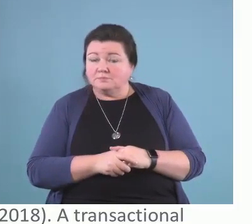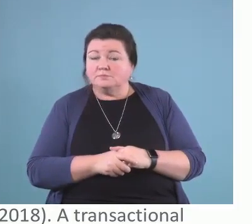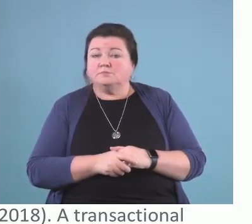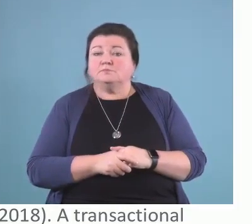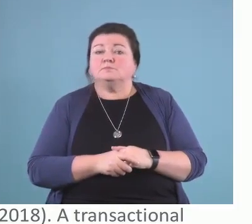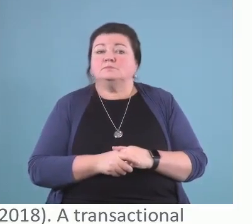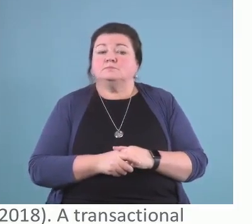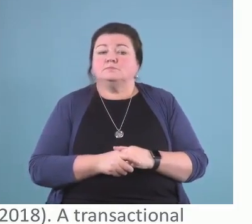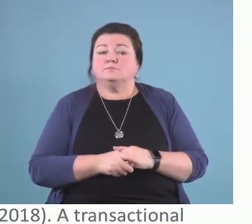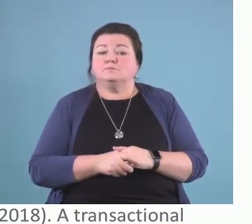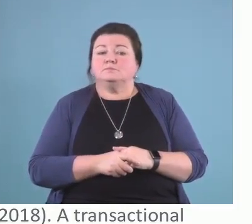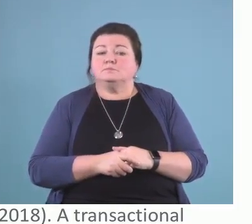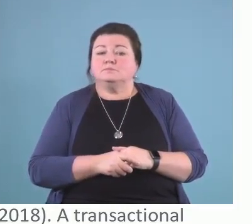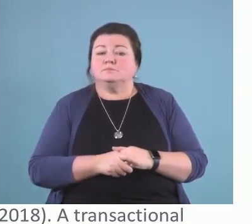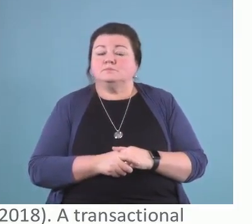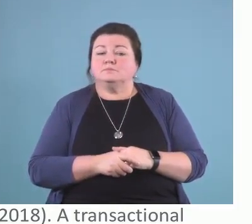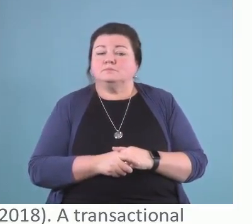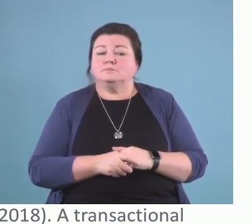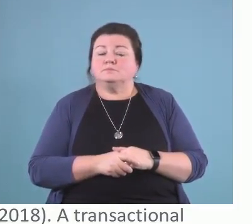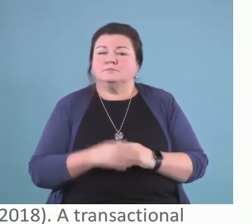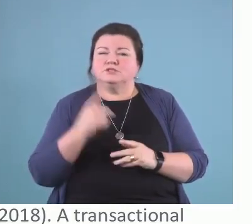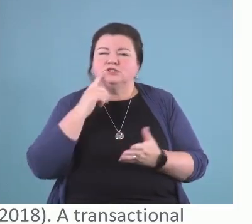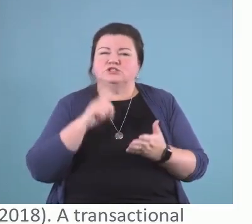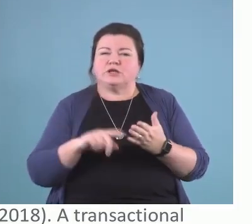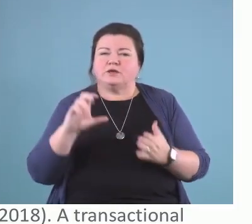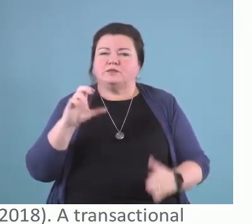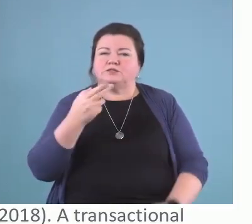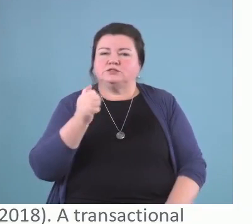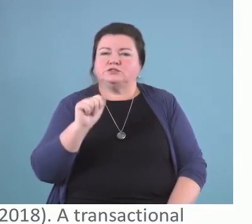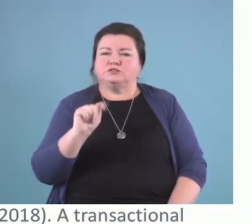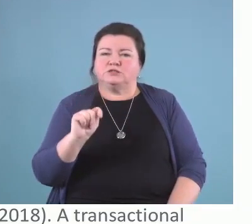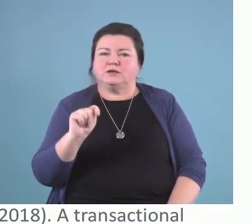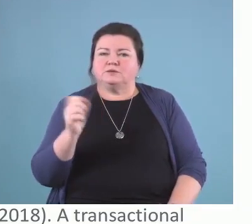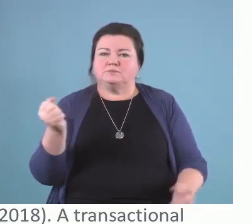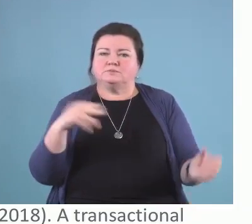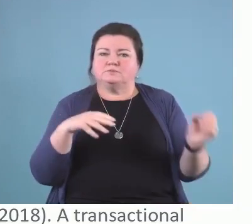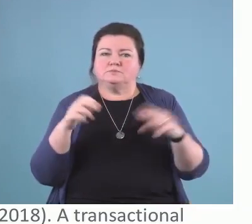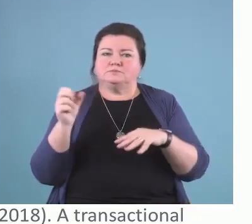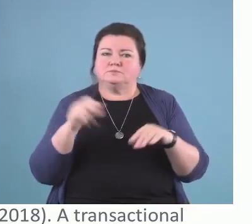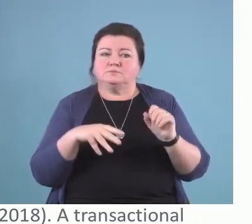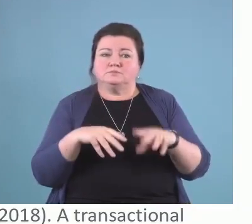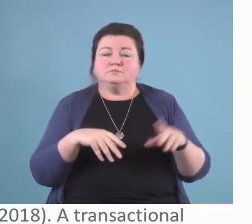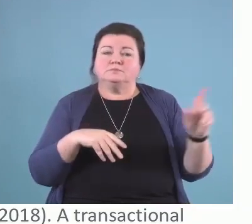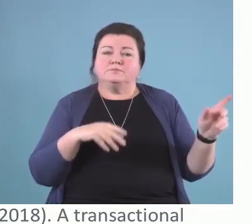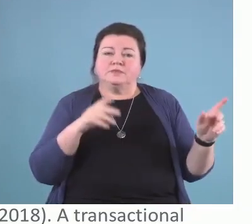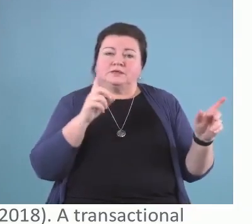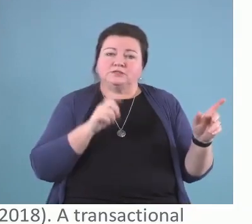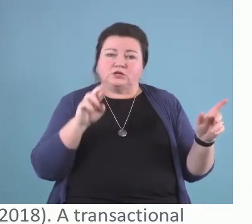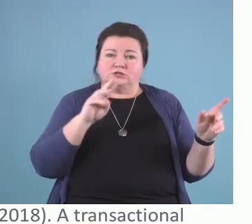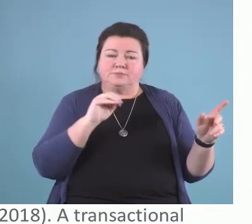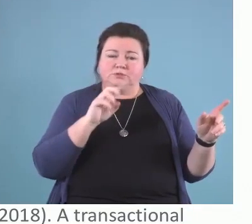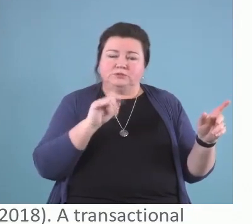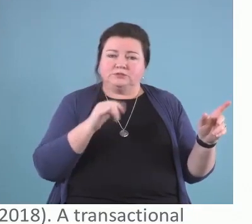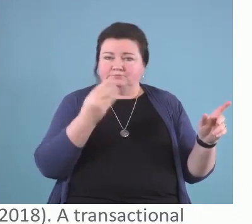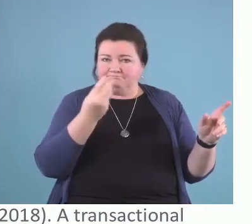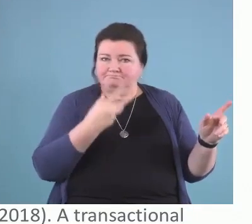chat. Yes, certainly people are free to, and I welcome you to email me.